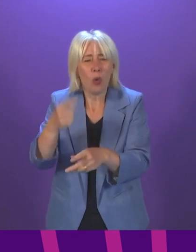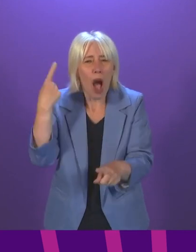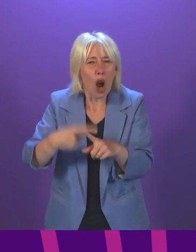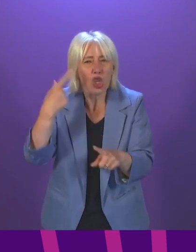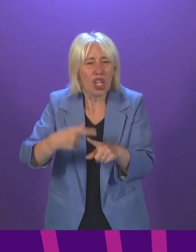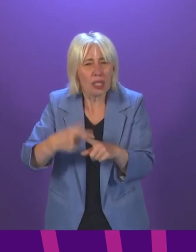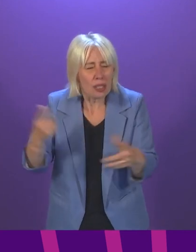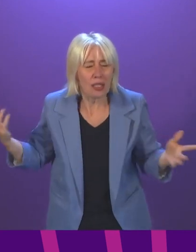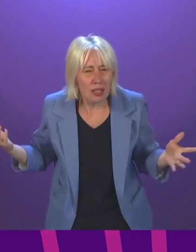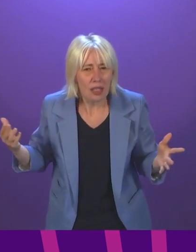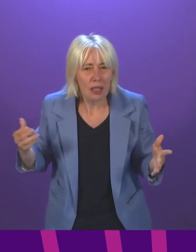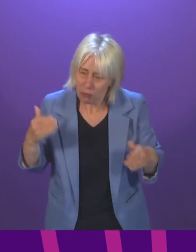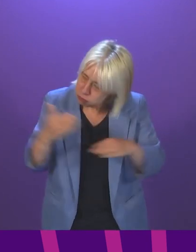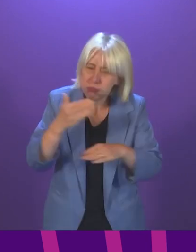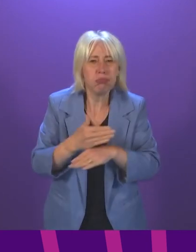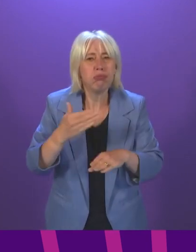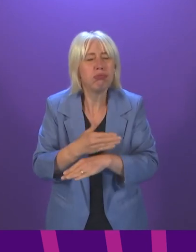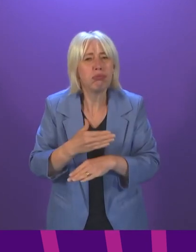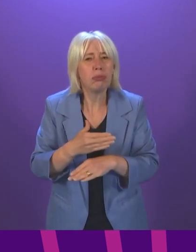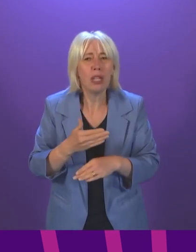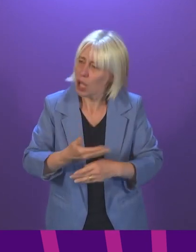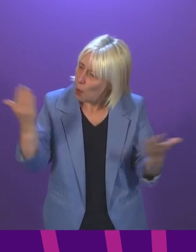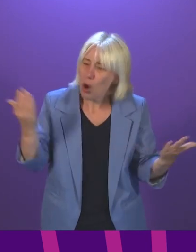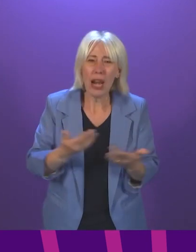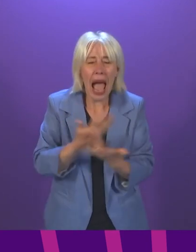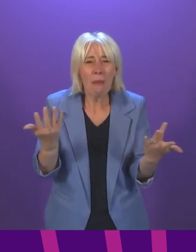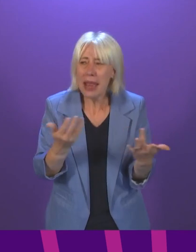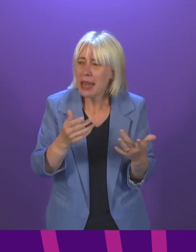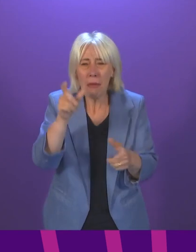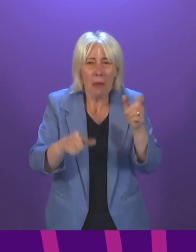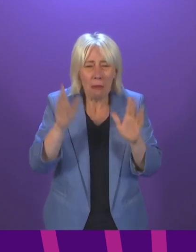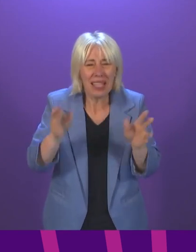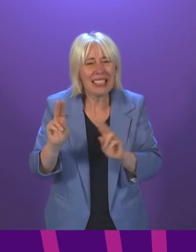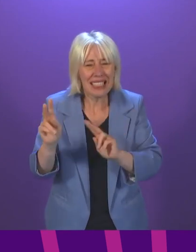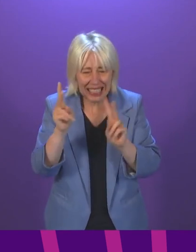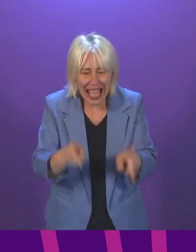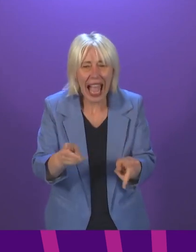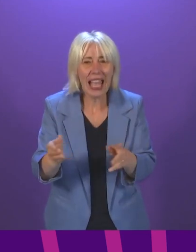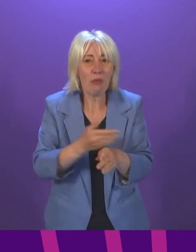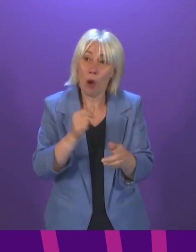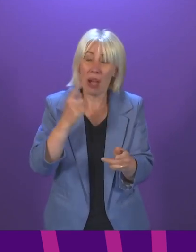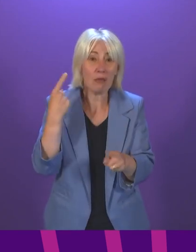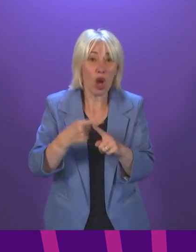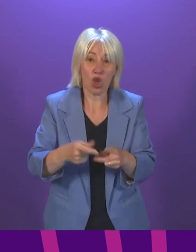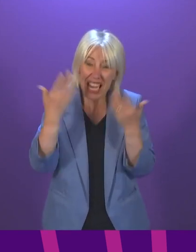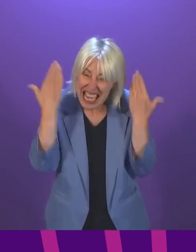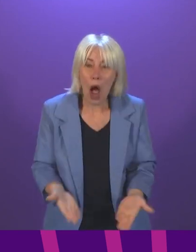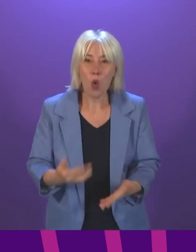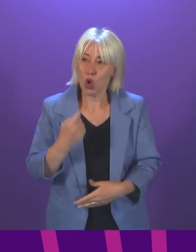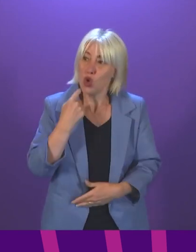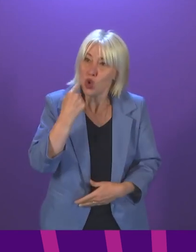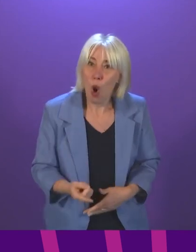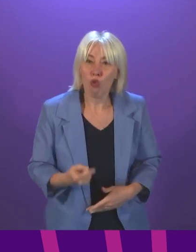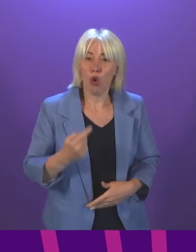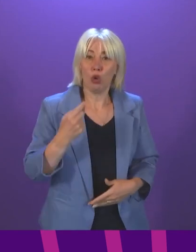more Gerard Browns need to happen in the next week before you take urgent action? Urgent action needs to happen today, tomorrow, the day after, the day